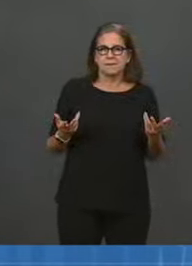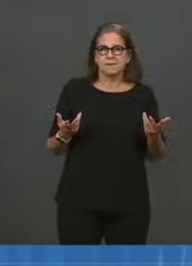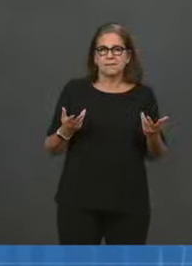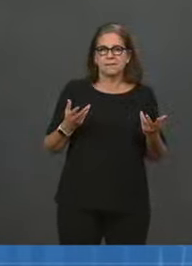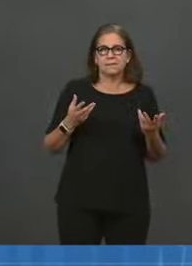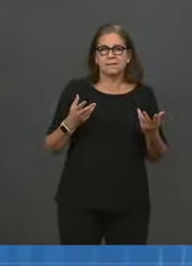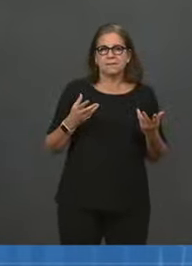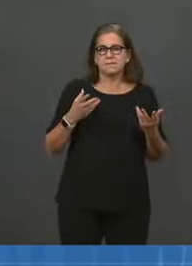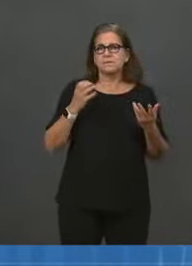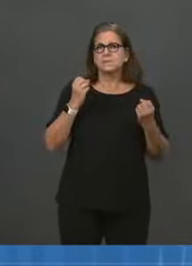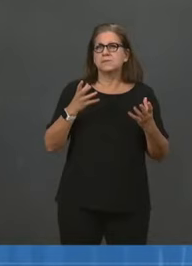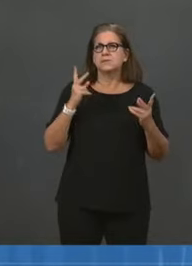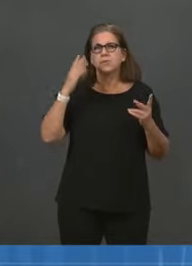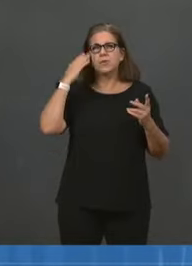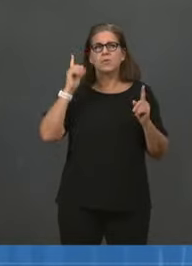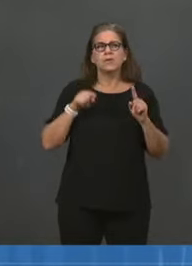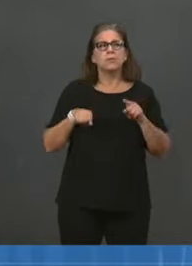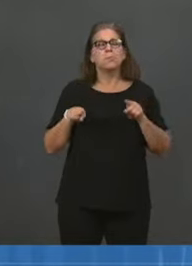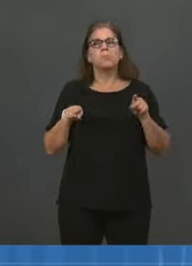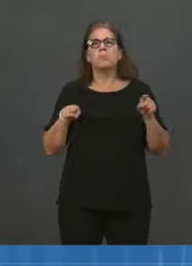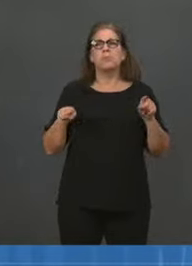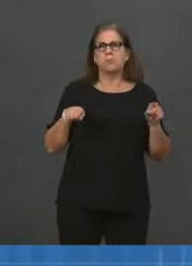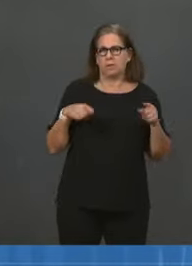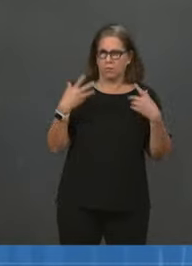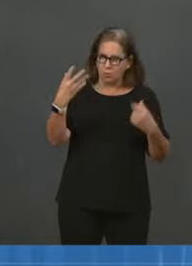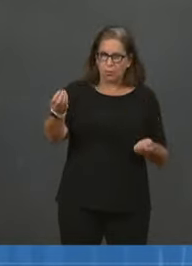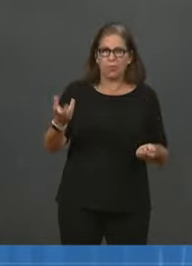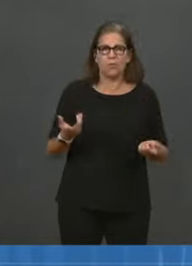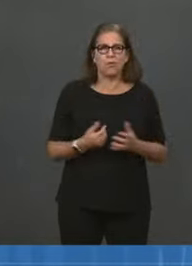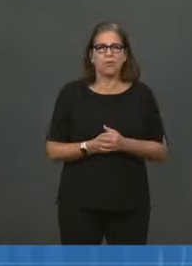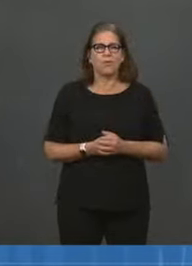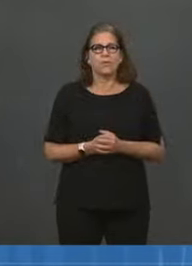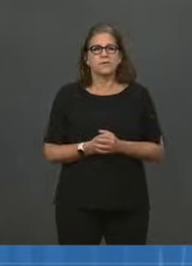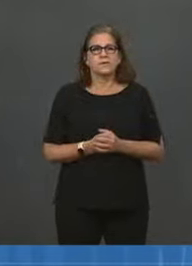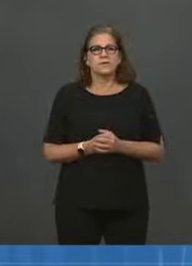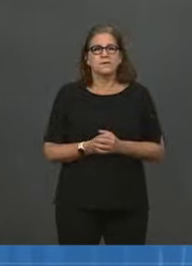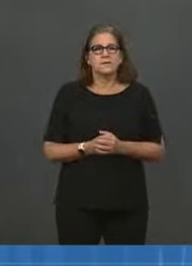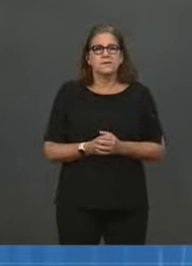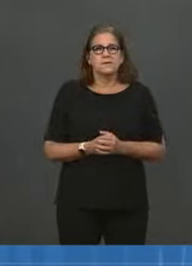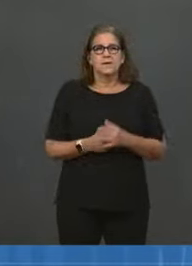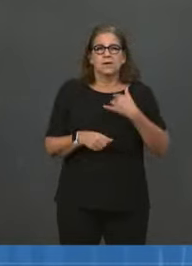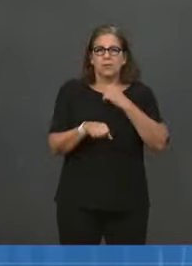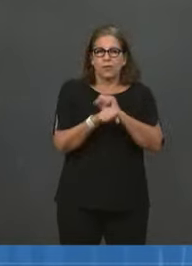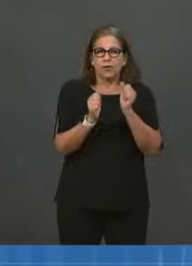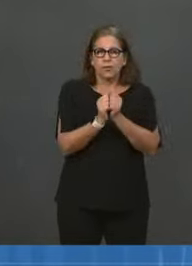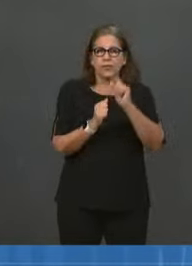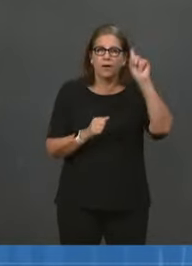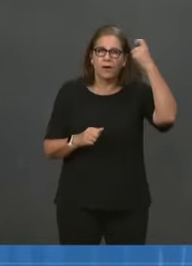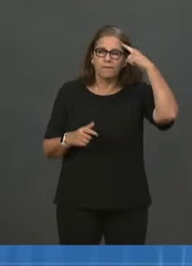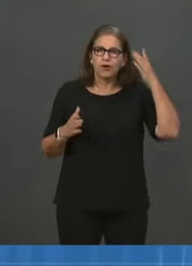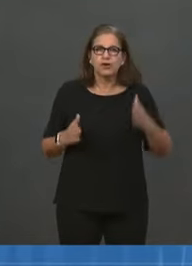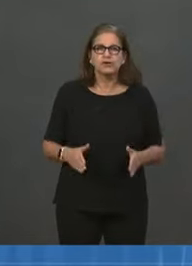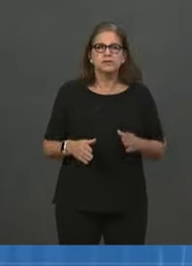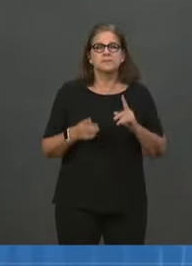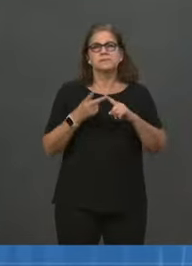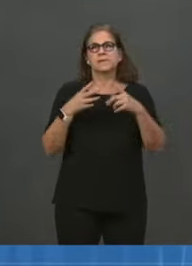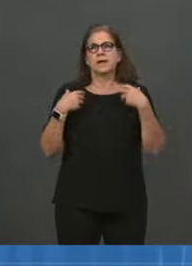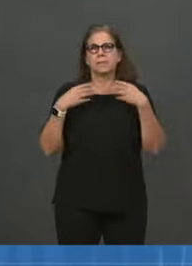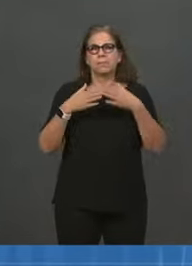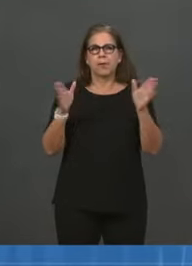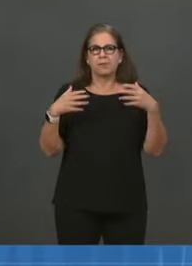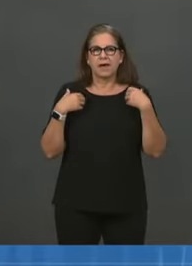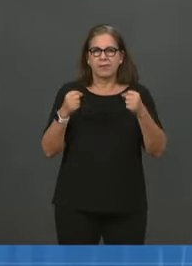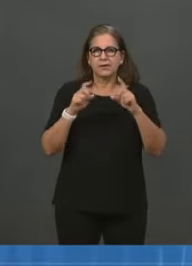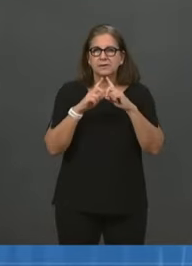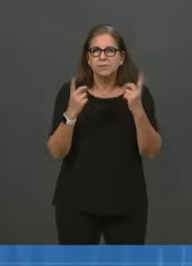We've worked with governors, state and local health departments, pharmacies, community and rural health centers, and other partners